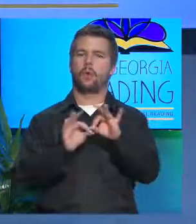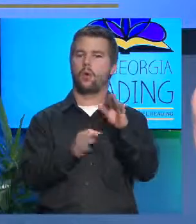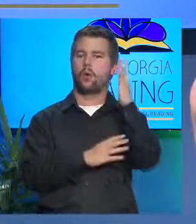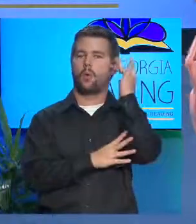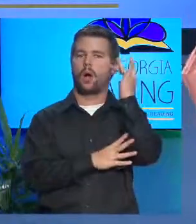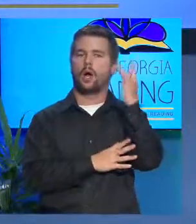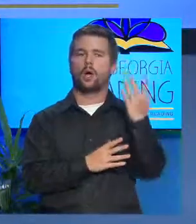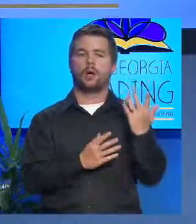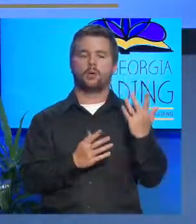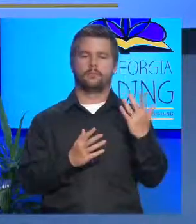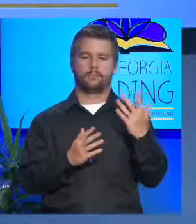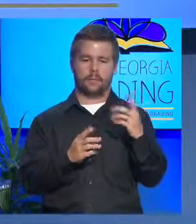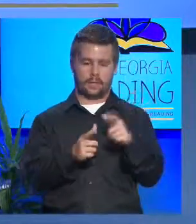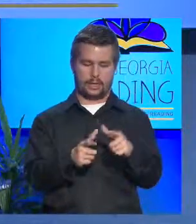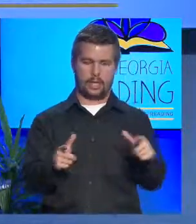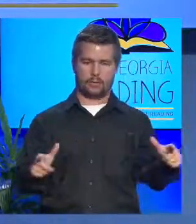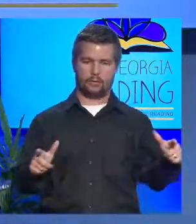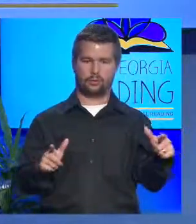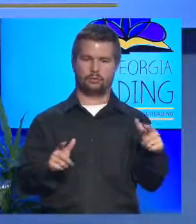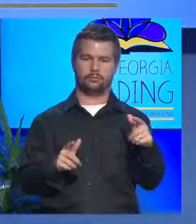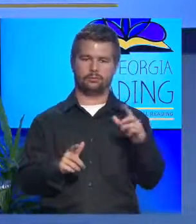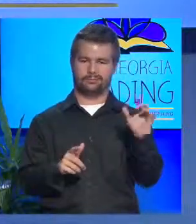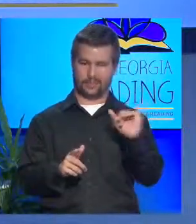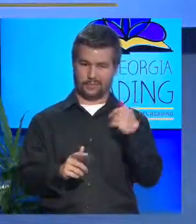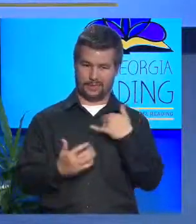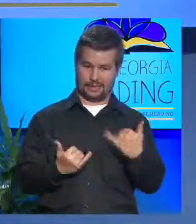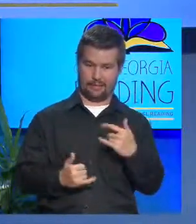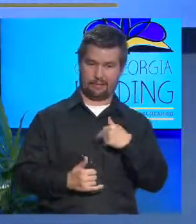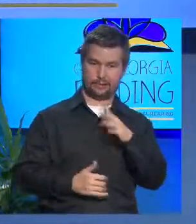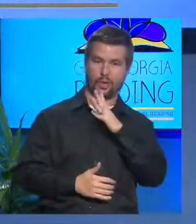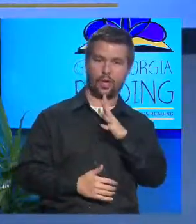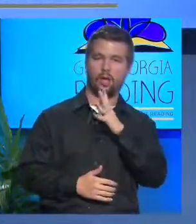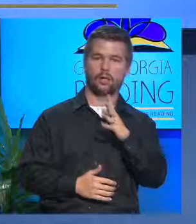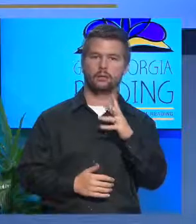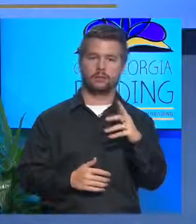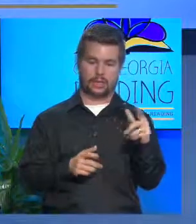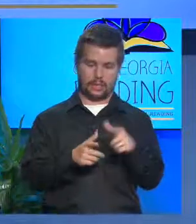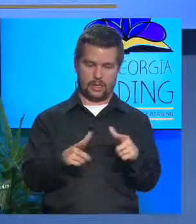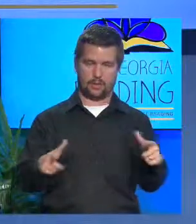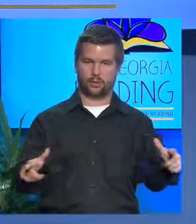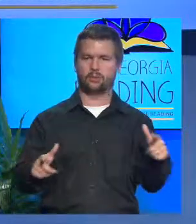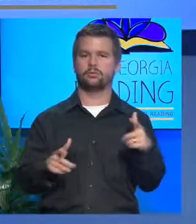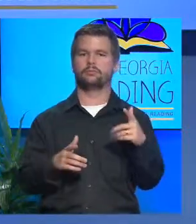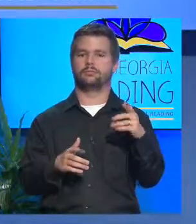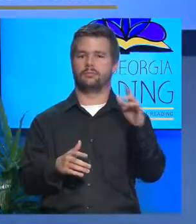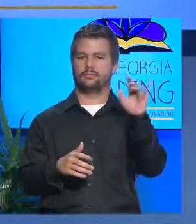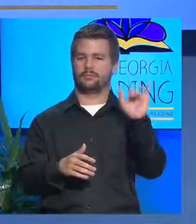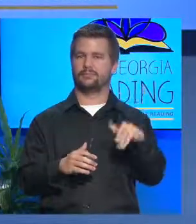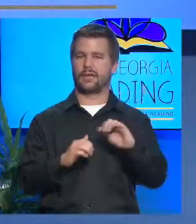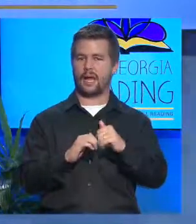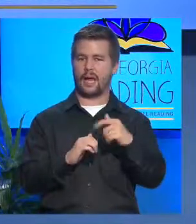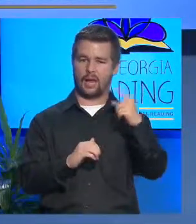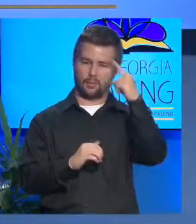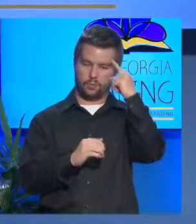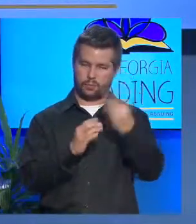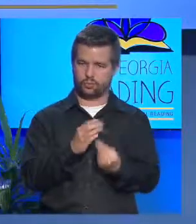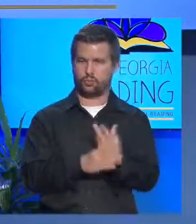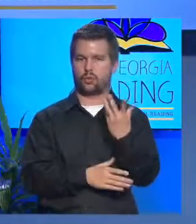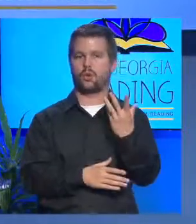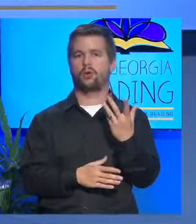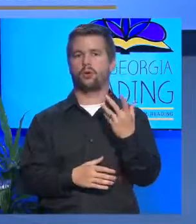language, like I'm talking to you right now, language is how our brains grow.